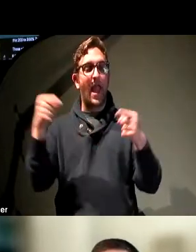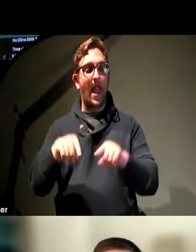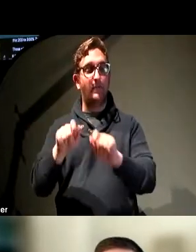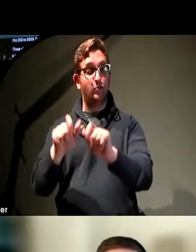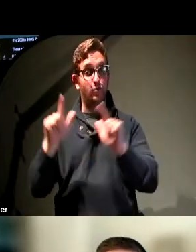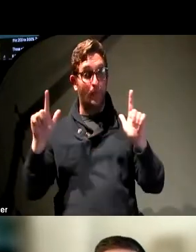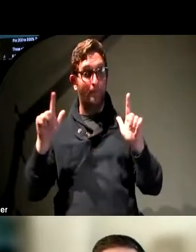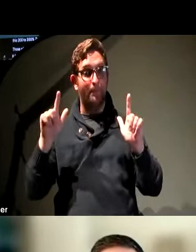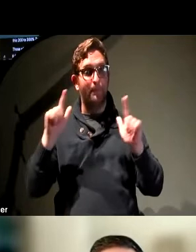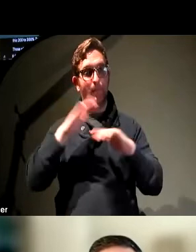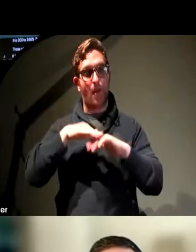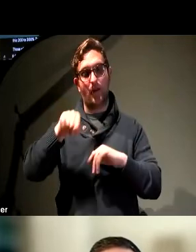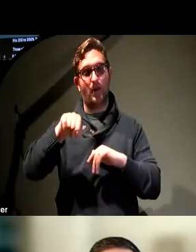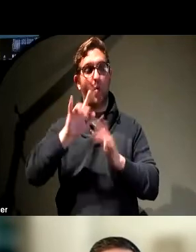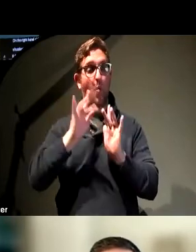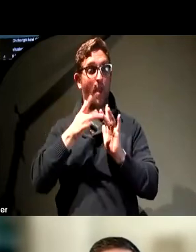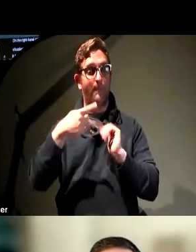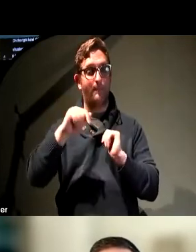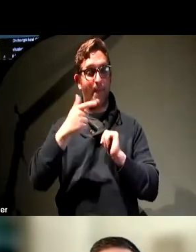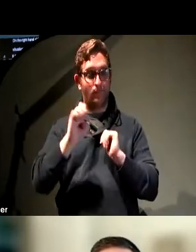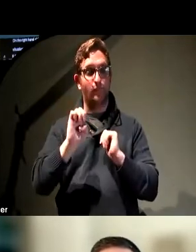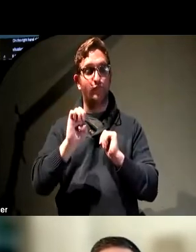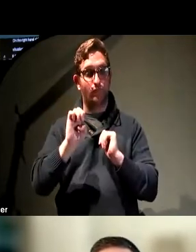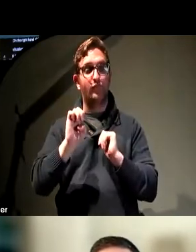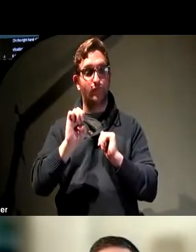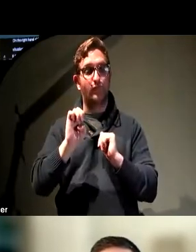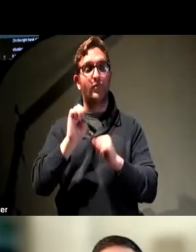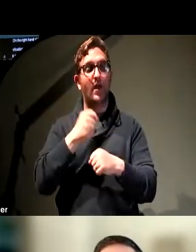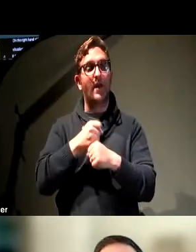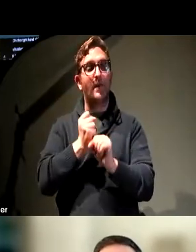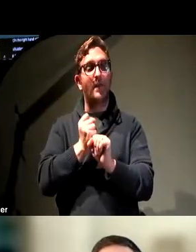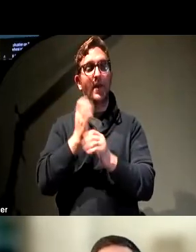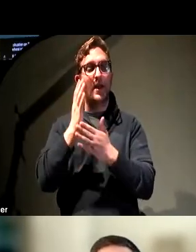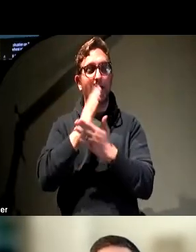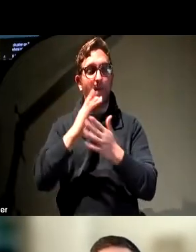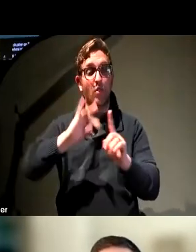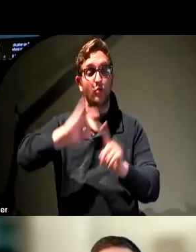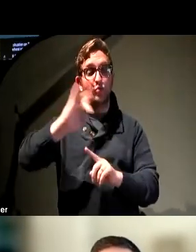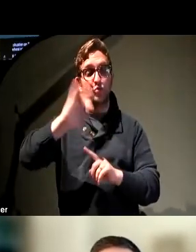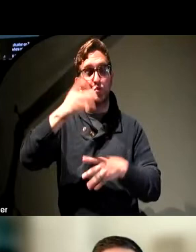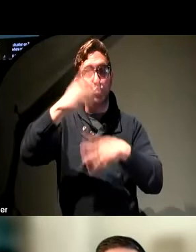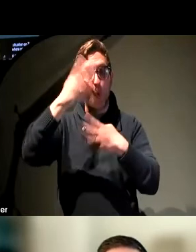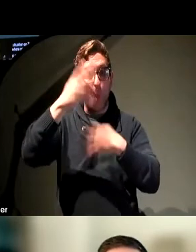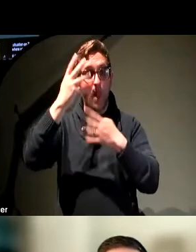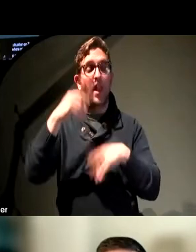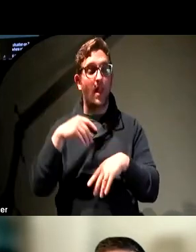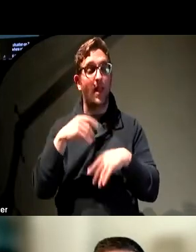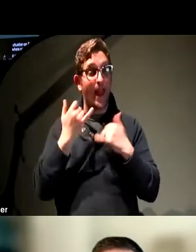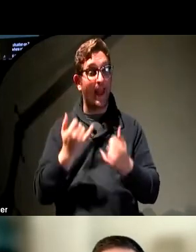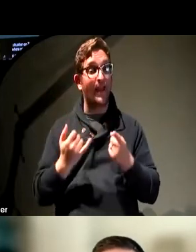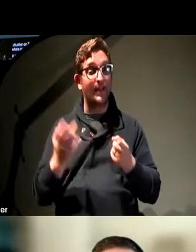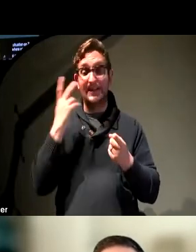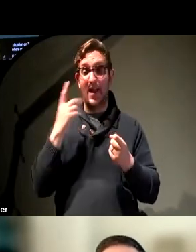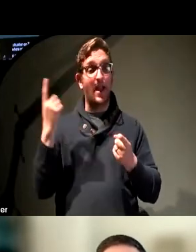zoom in on the Web page and you make somebody start to go on a scroll. Now, not only does someone have